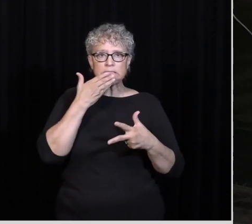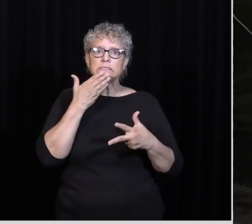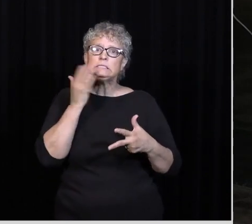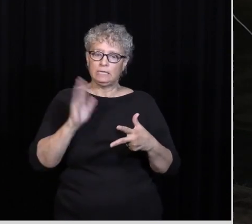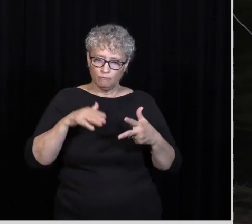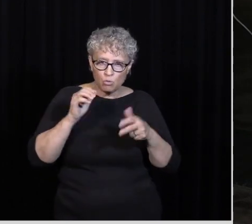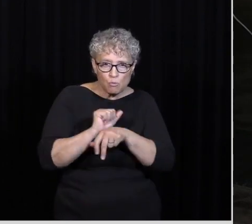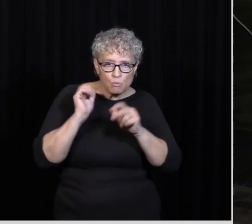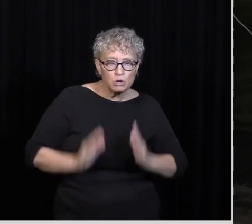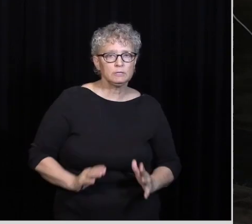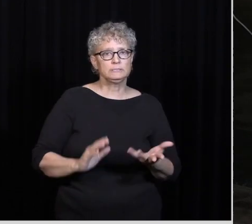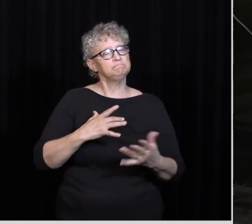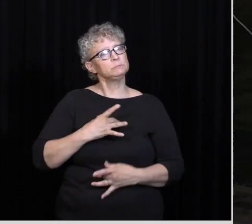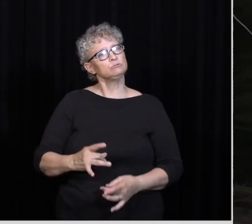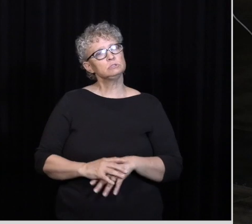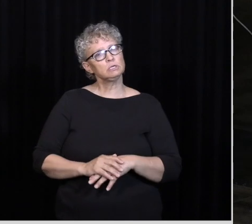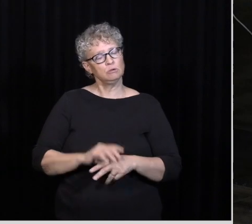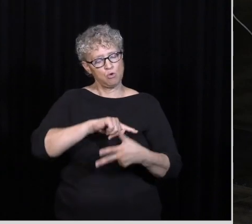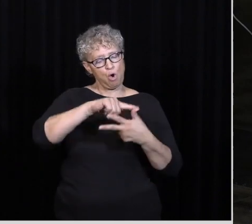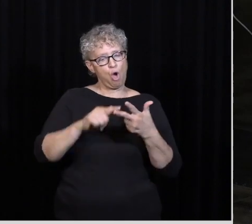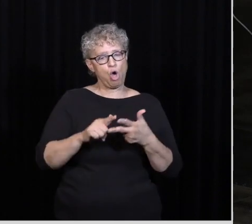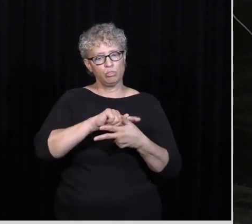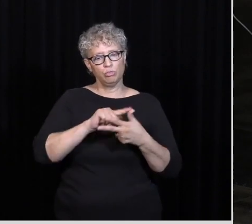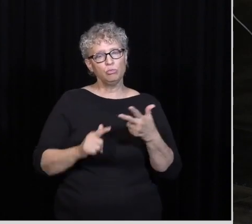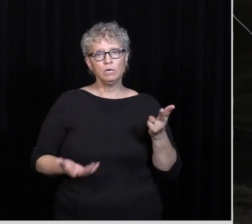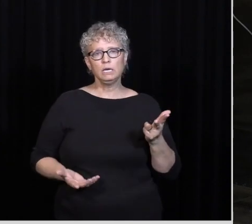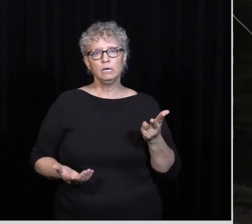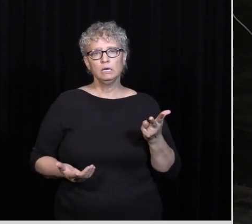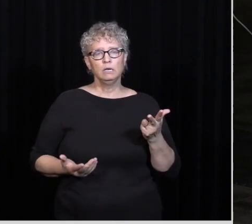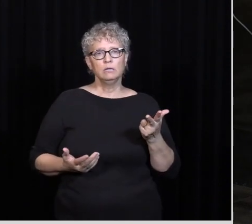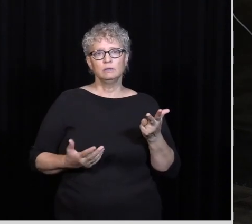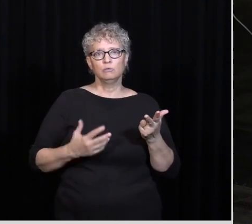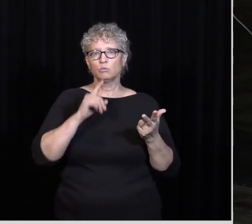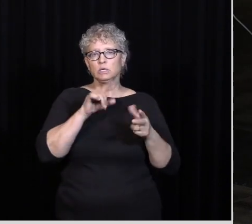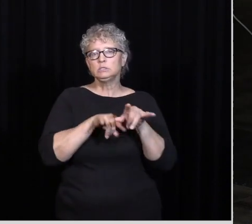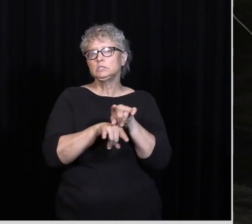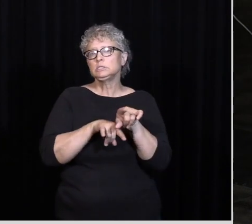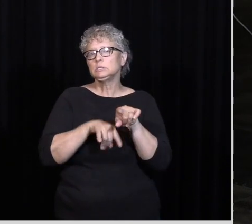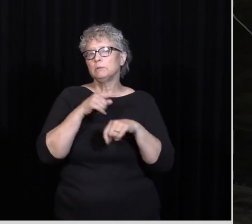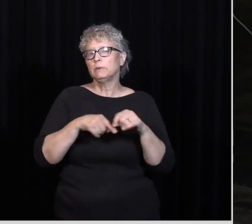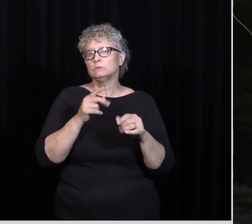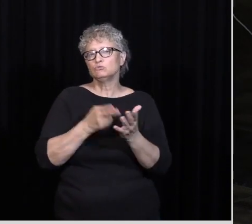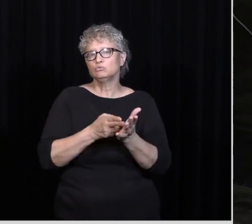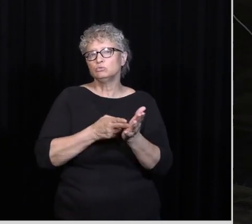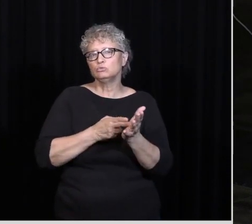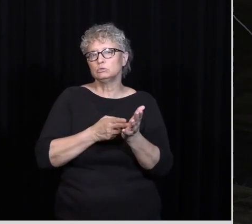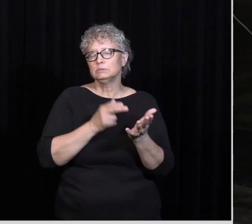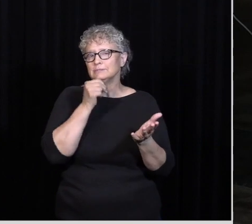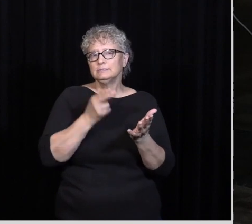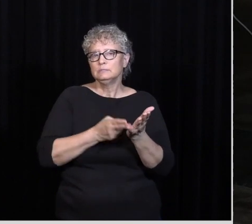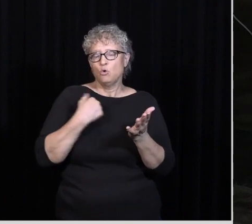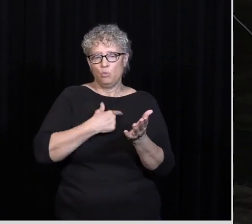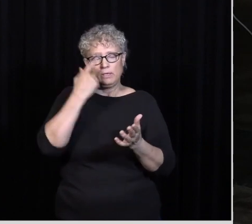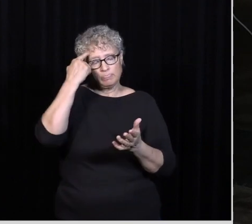What's really interesting Right So all three of these They're They're deceptions On the truth Perversions of the truth We think